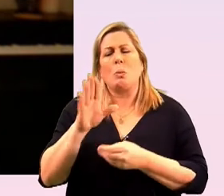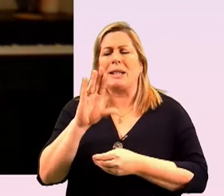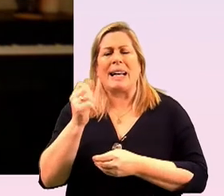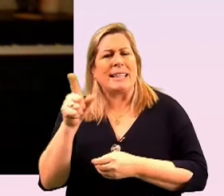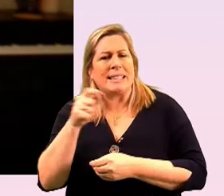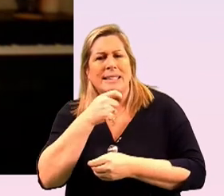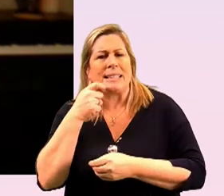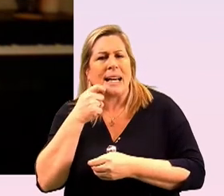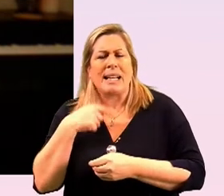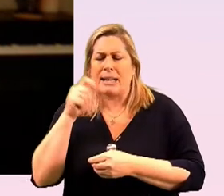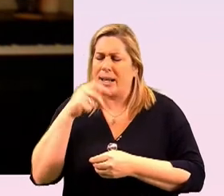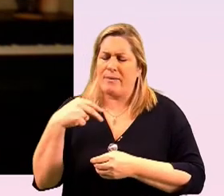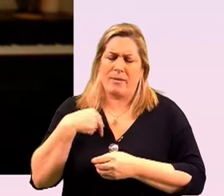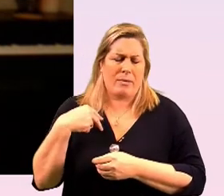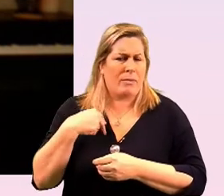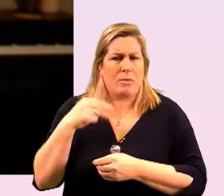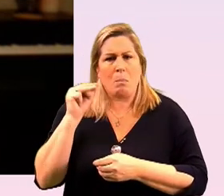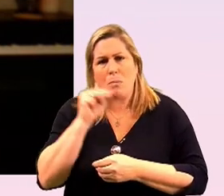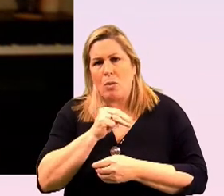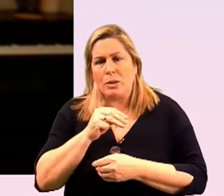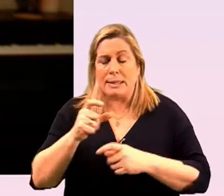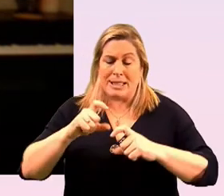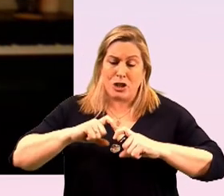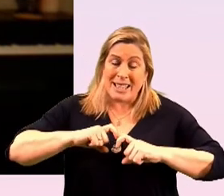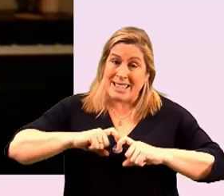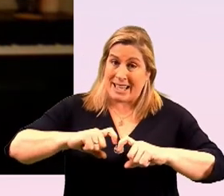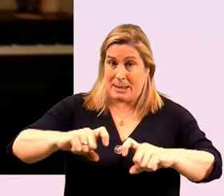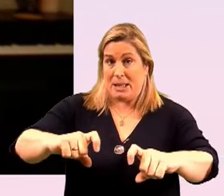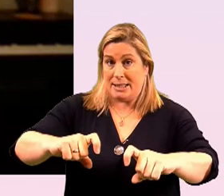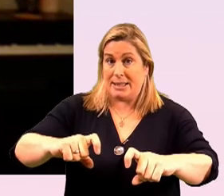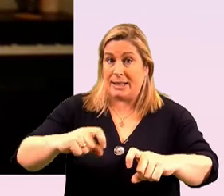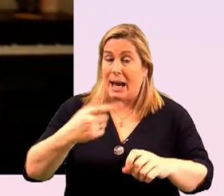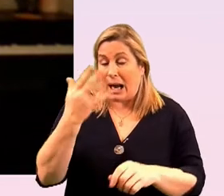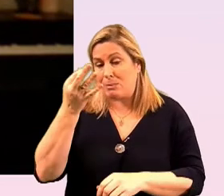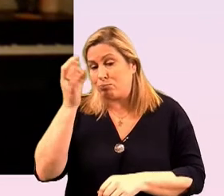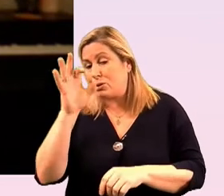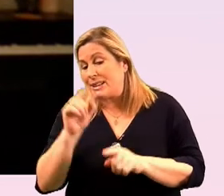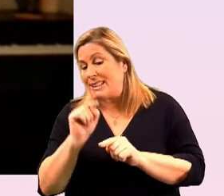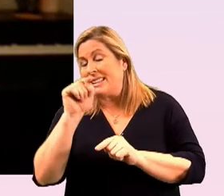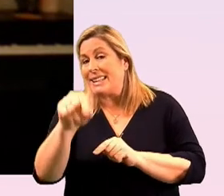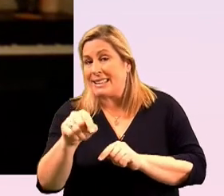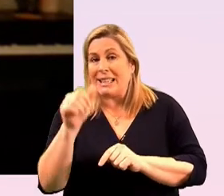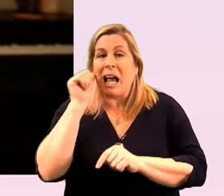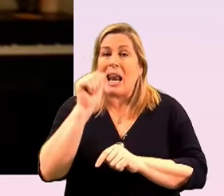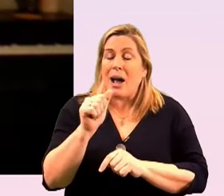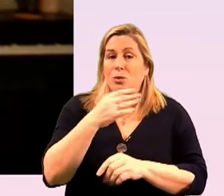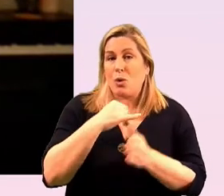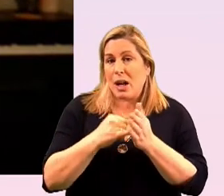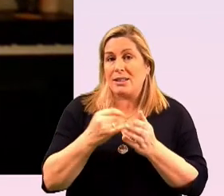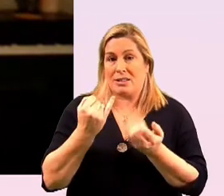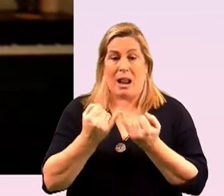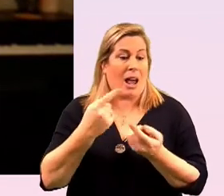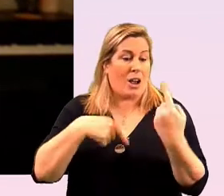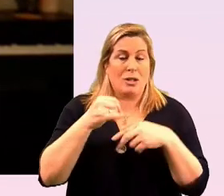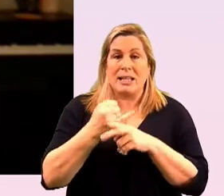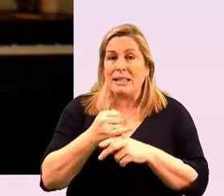important um is the sustainability and predictability it allows organizations like or some belong